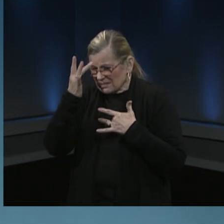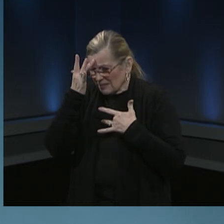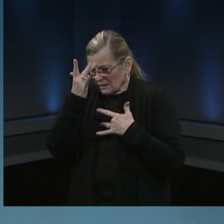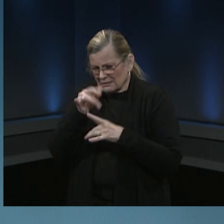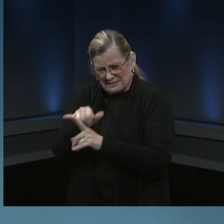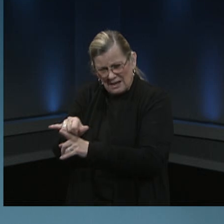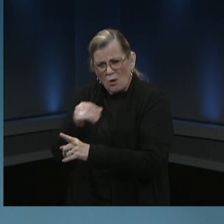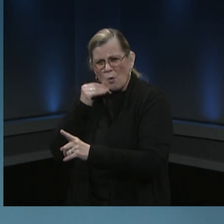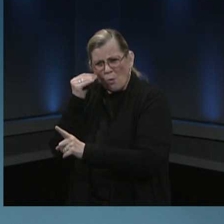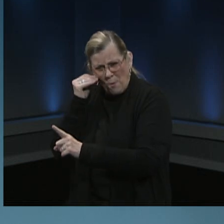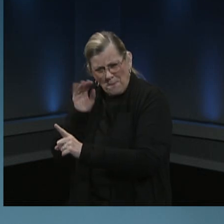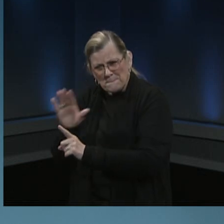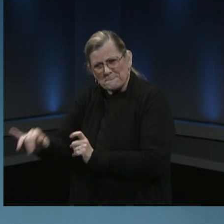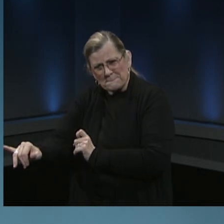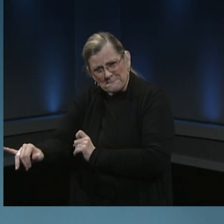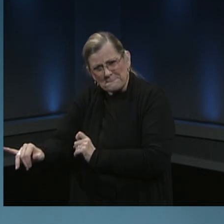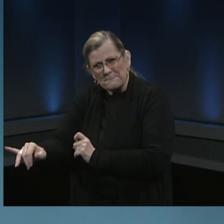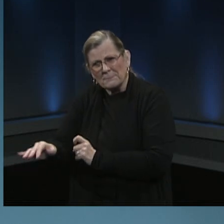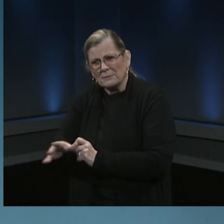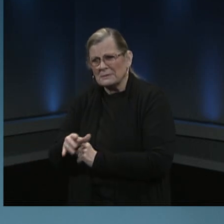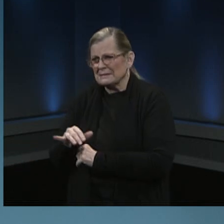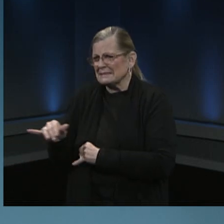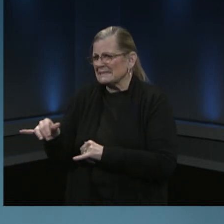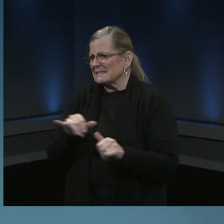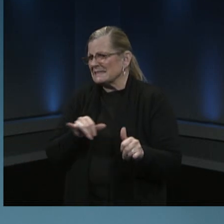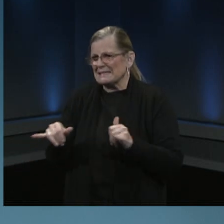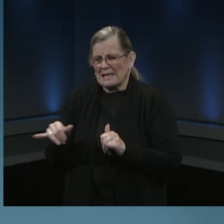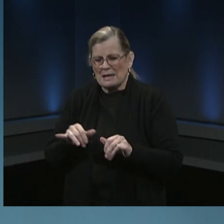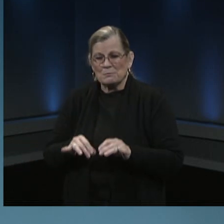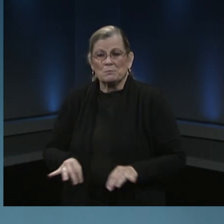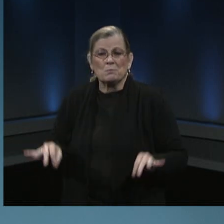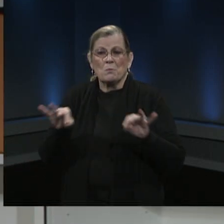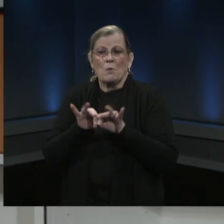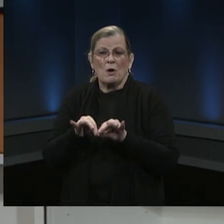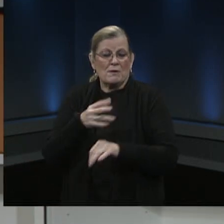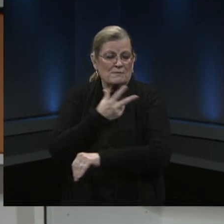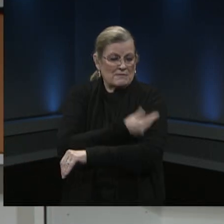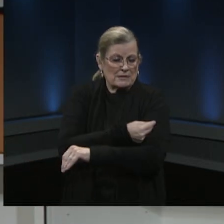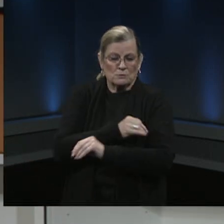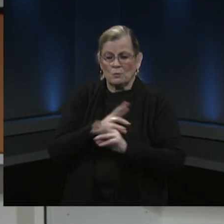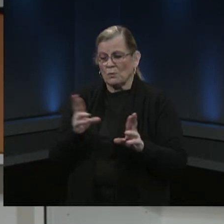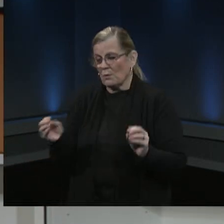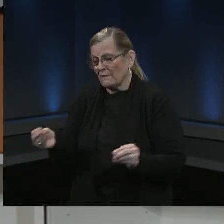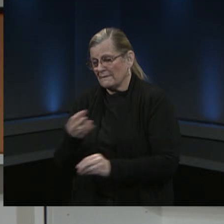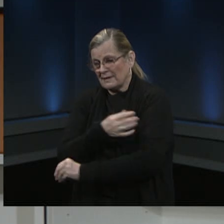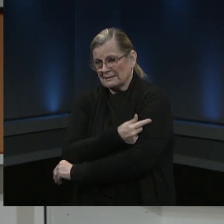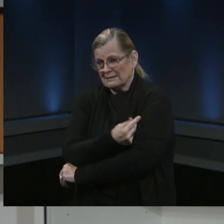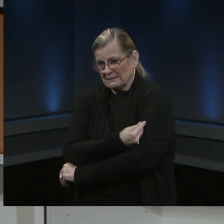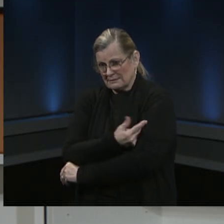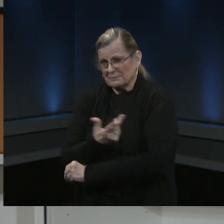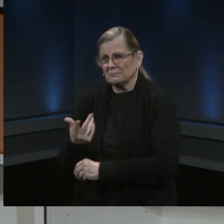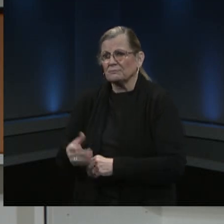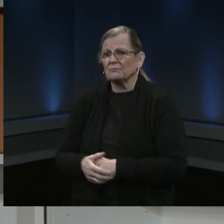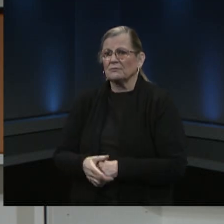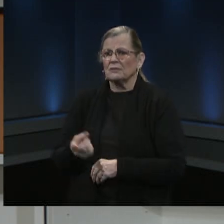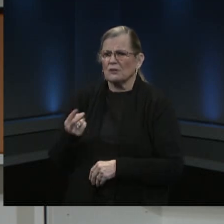important after vaccination as before dr schwartz this is a question because it has been asked how will